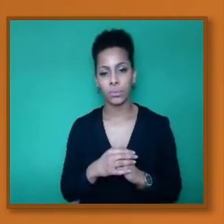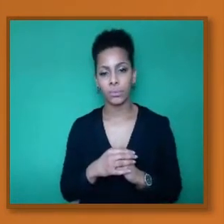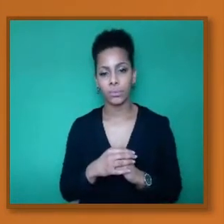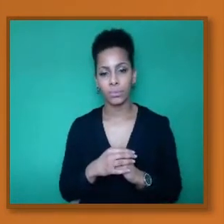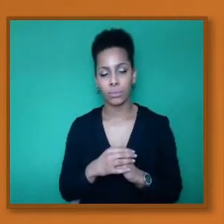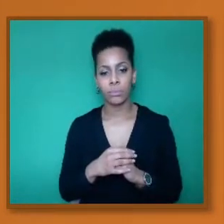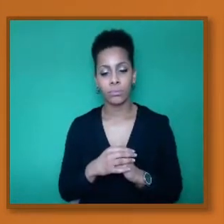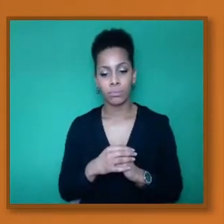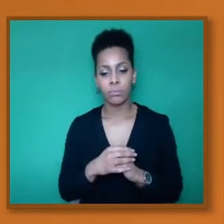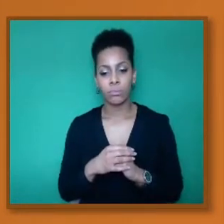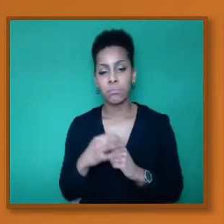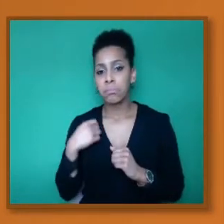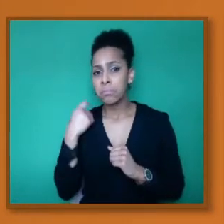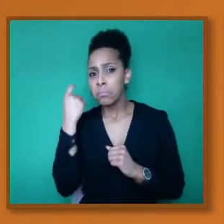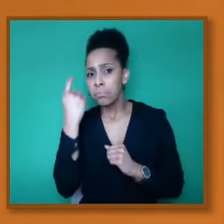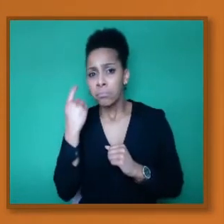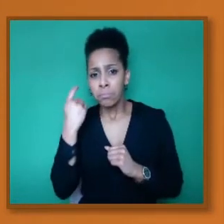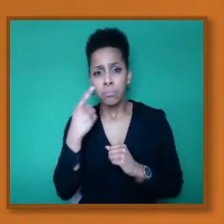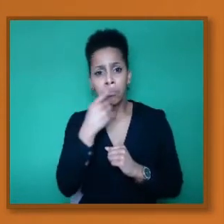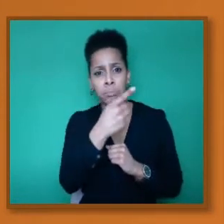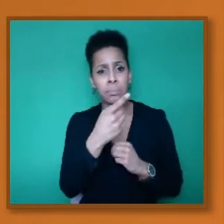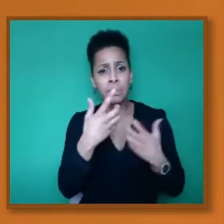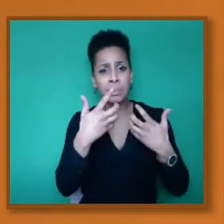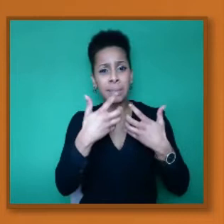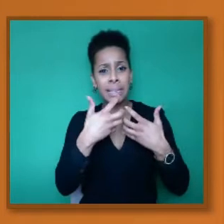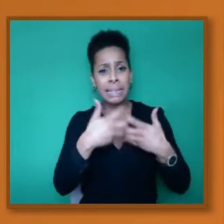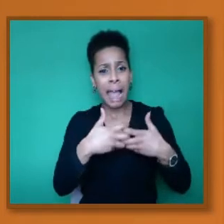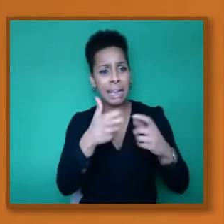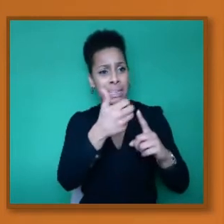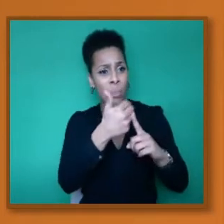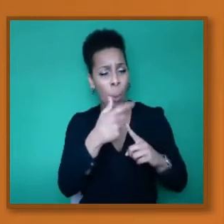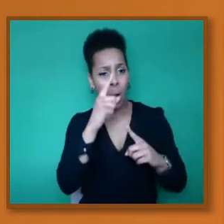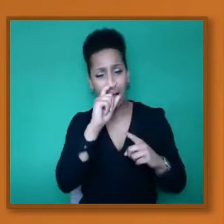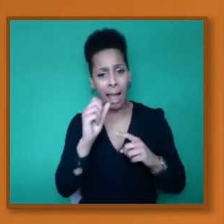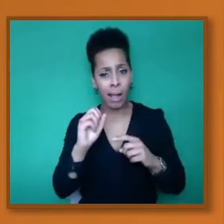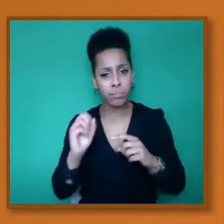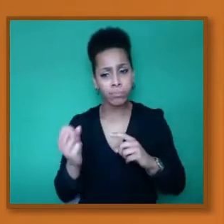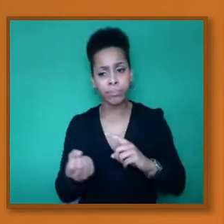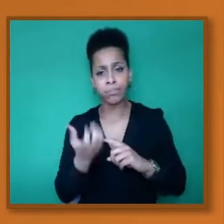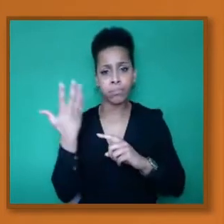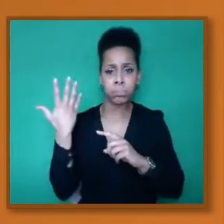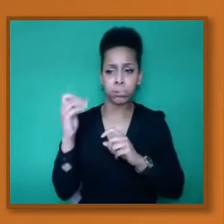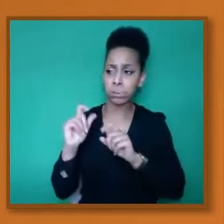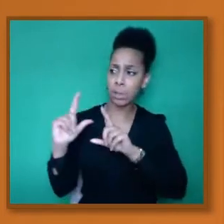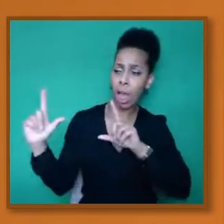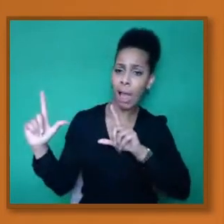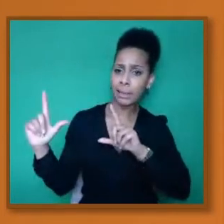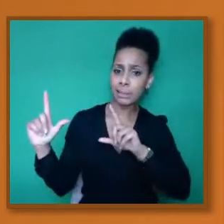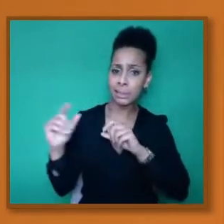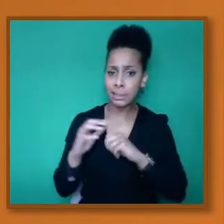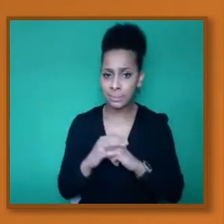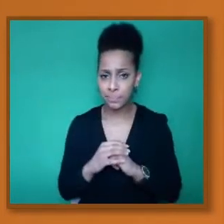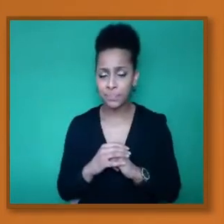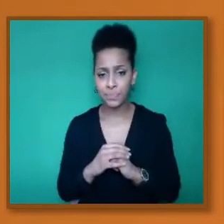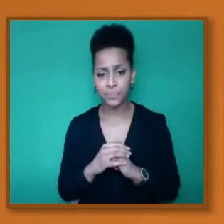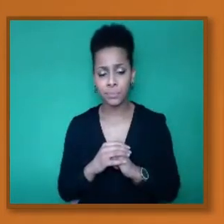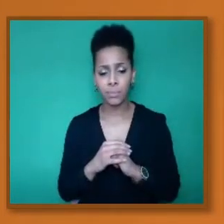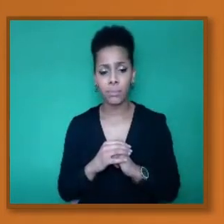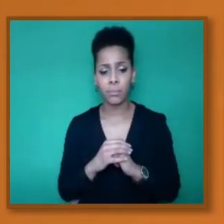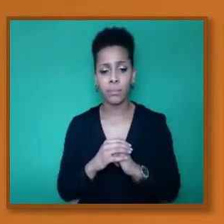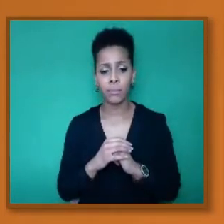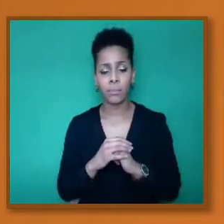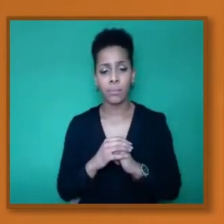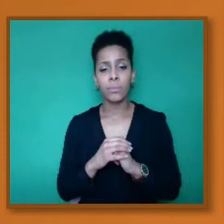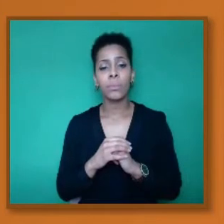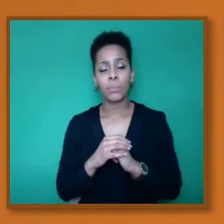technical support can actually put our slides up. And what we'll do in a way is we'll try and answer many of those questions.